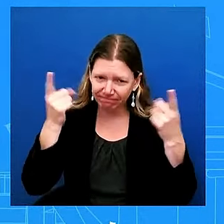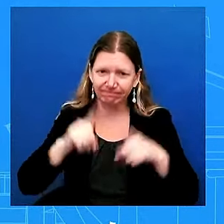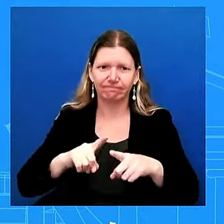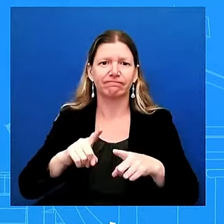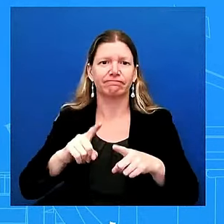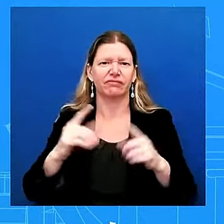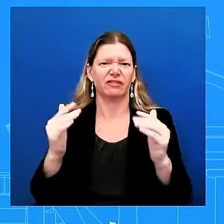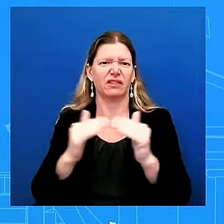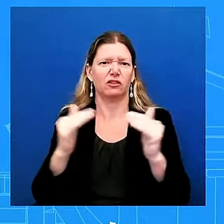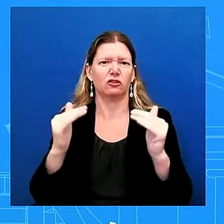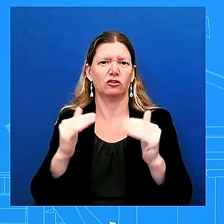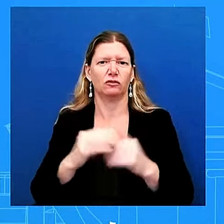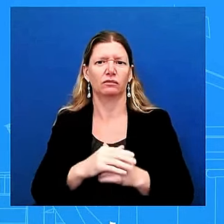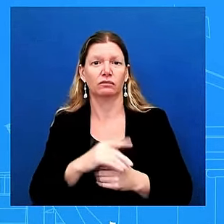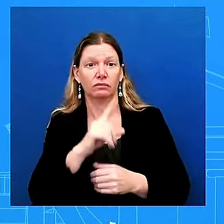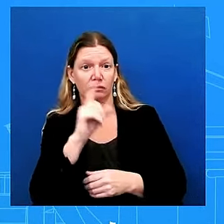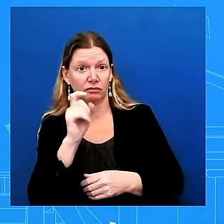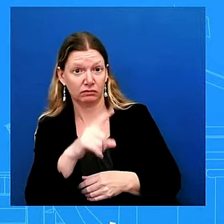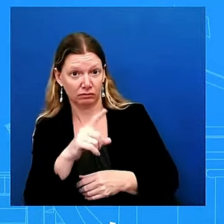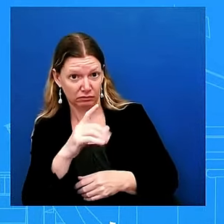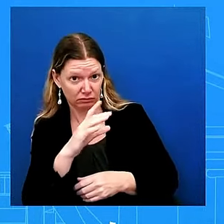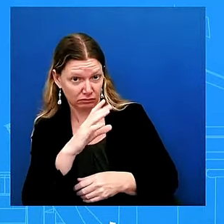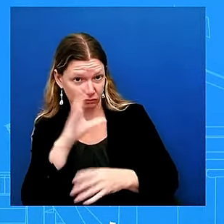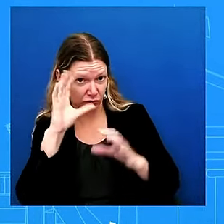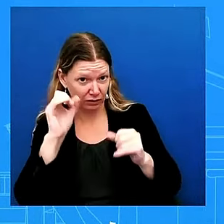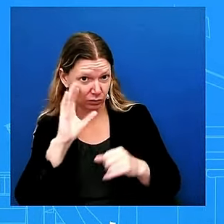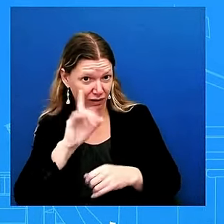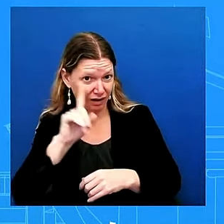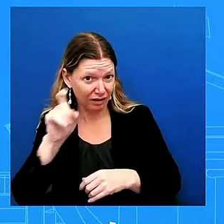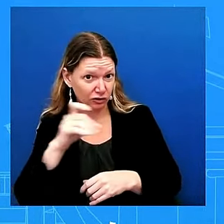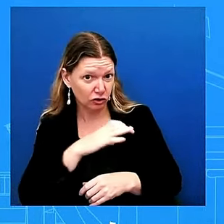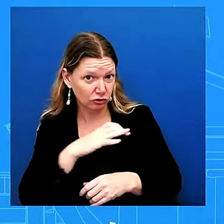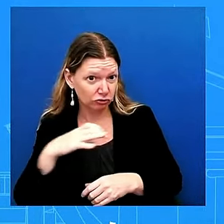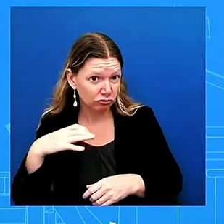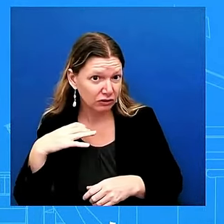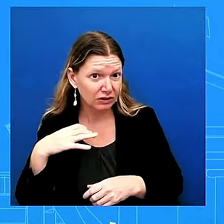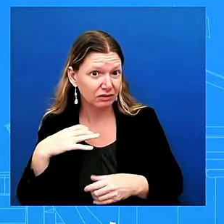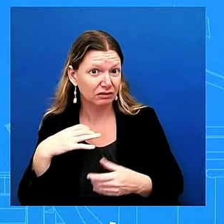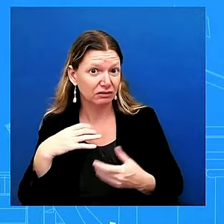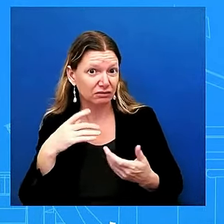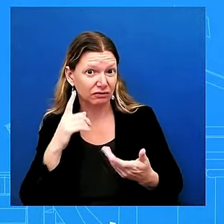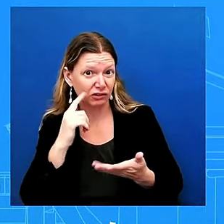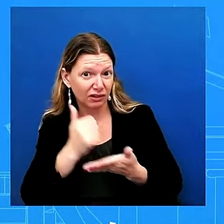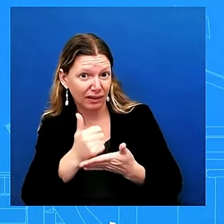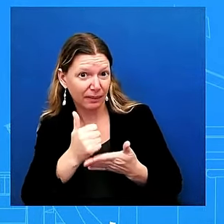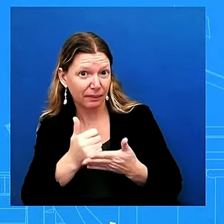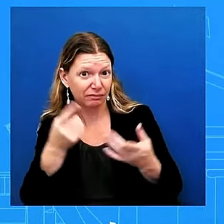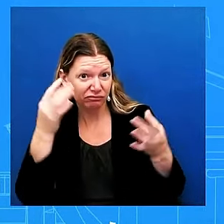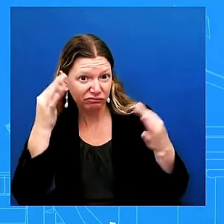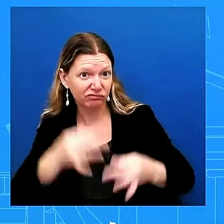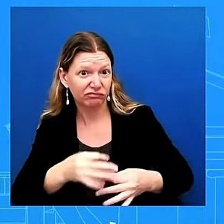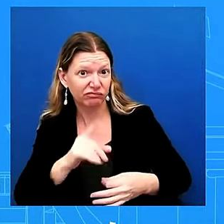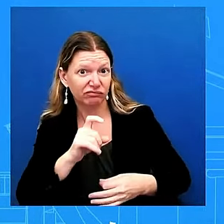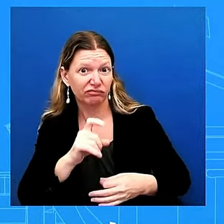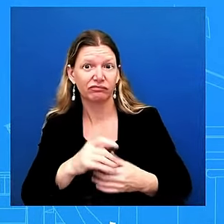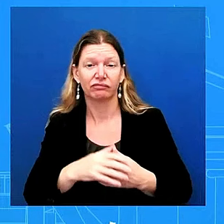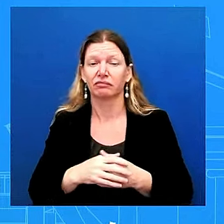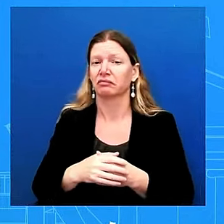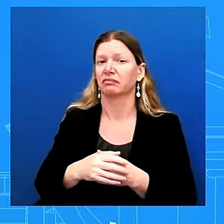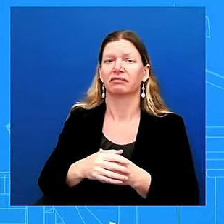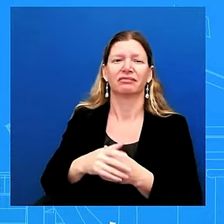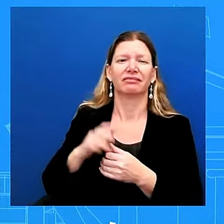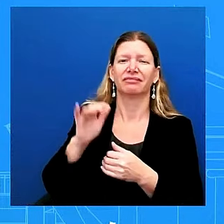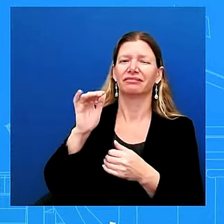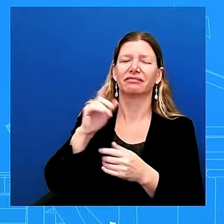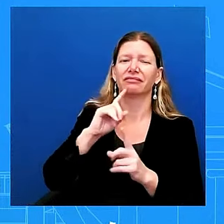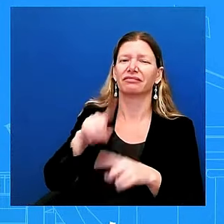or i'm just i'm not going to get into hypotheticals from here what we we've been we have made our message very clear very clear we support